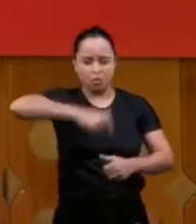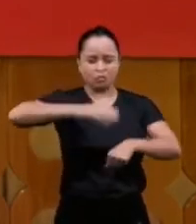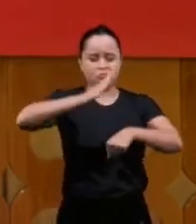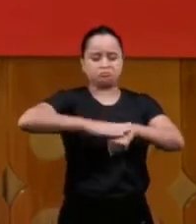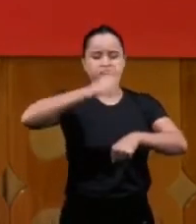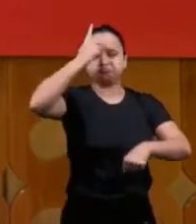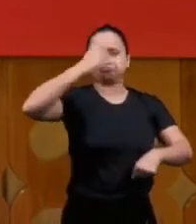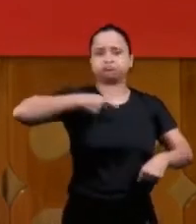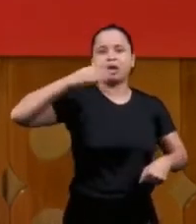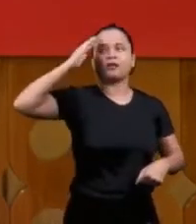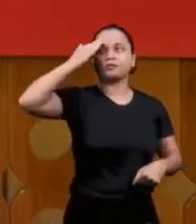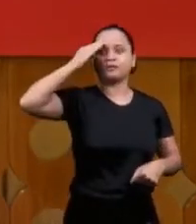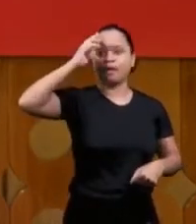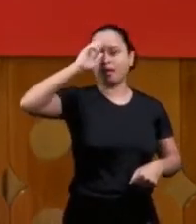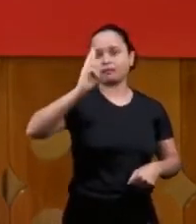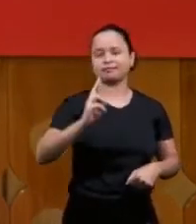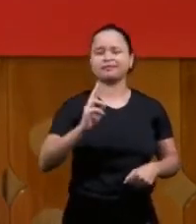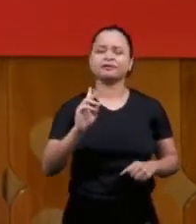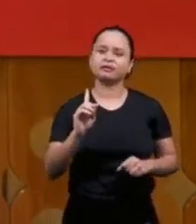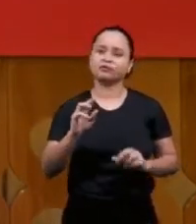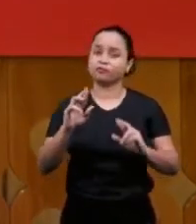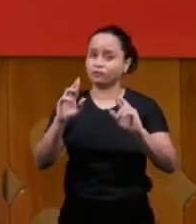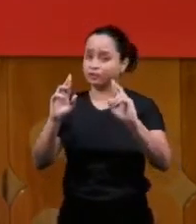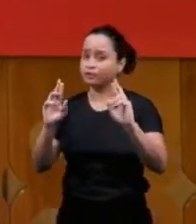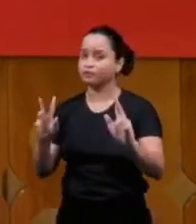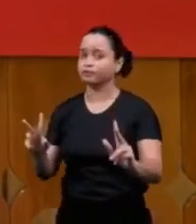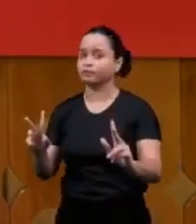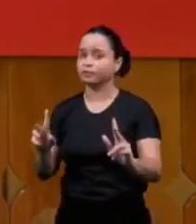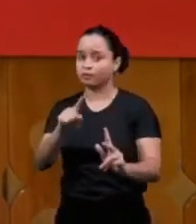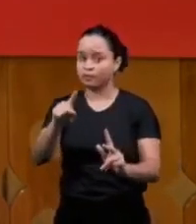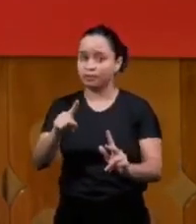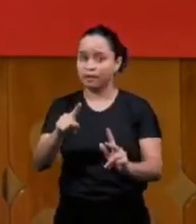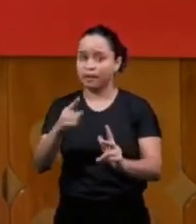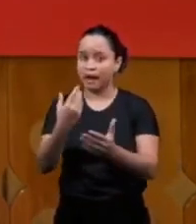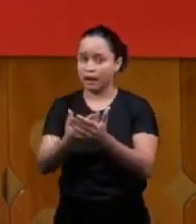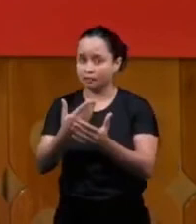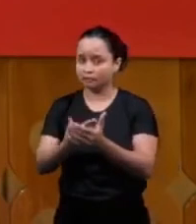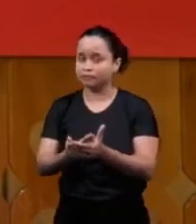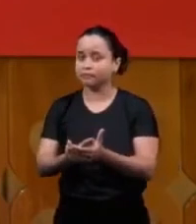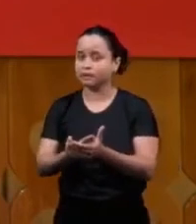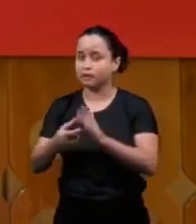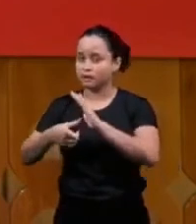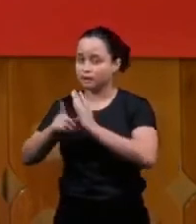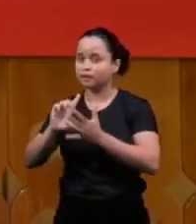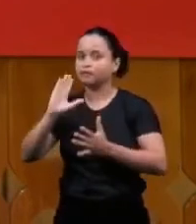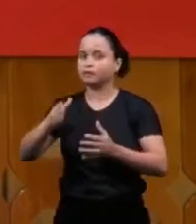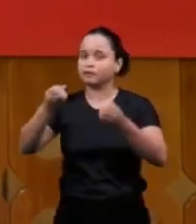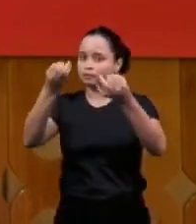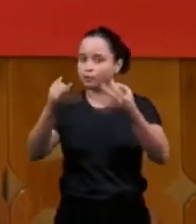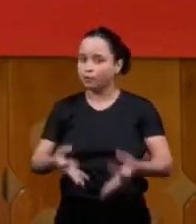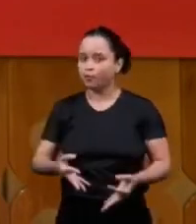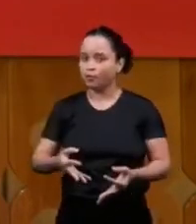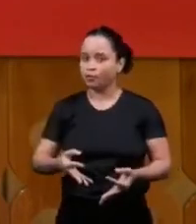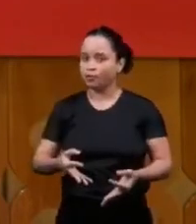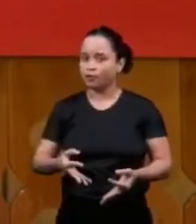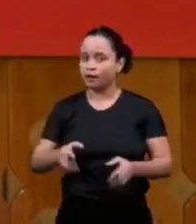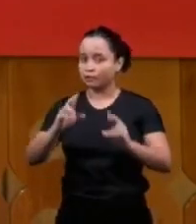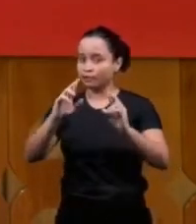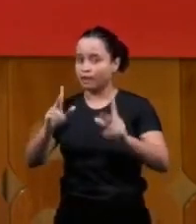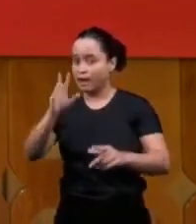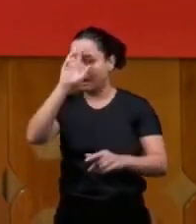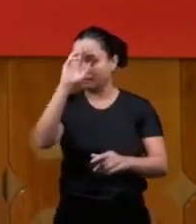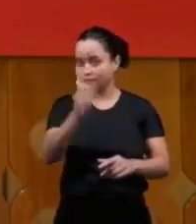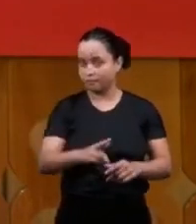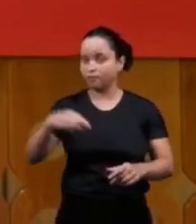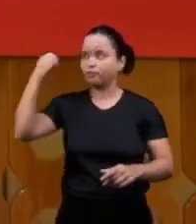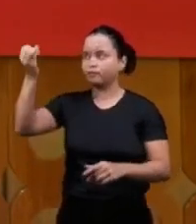because there is a difference what you saw in the previous classes about reason and revelation when the Lord